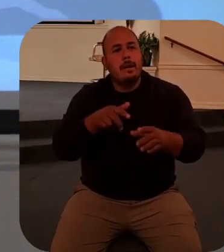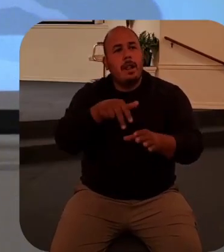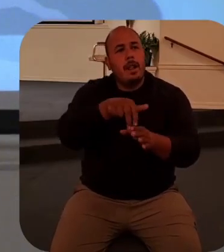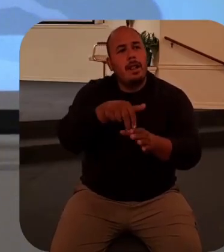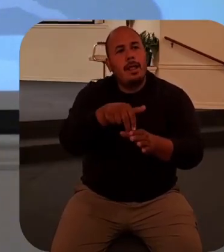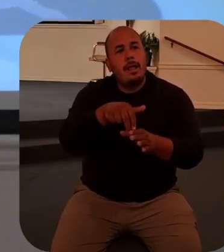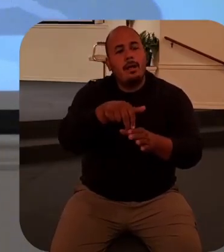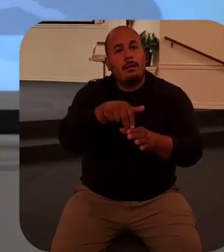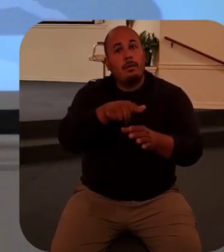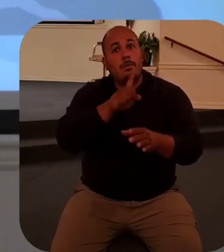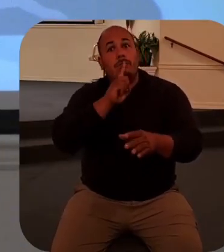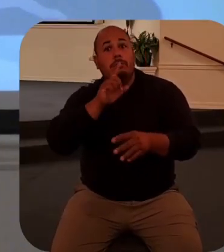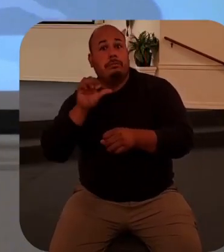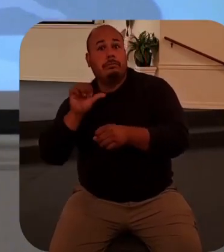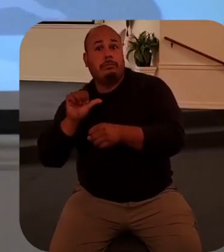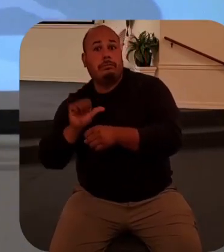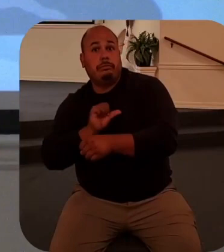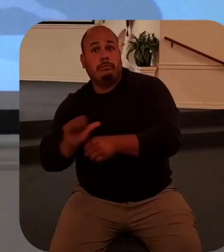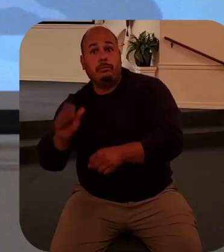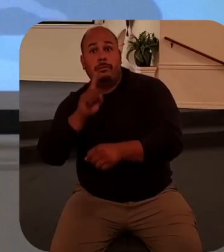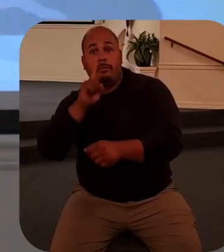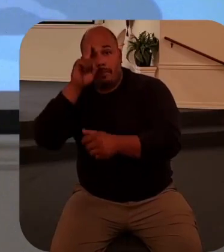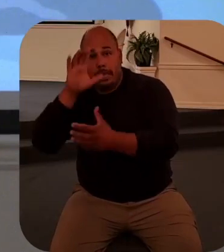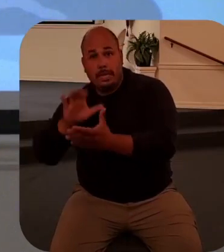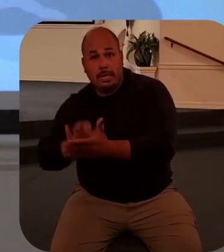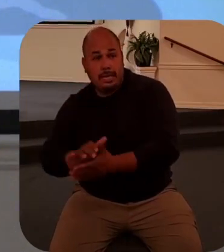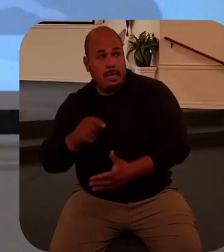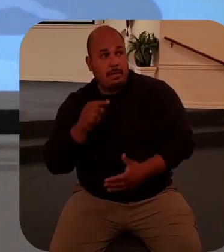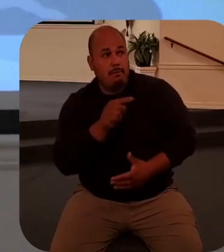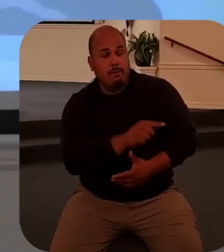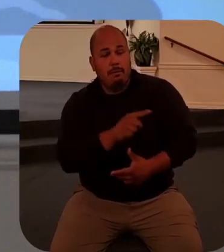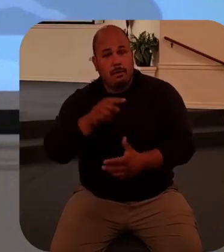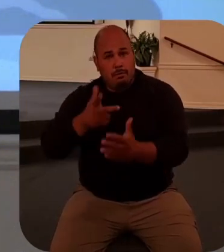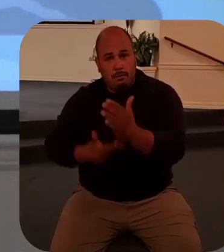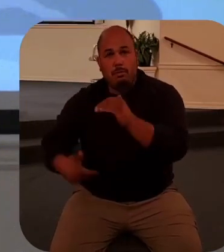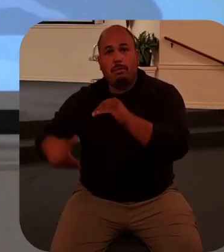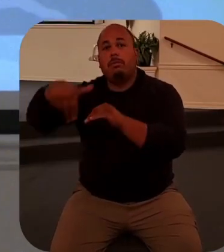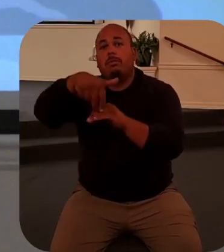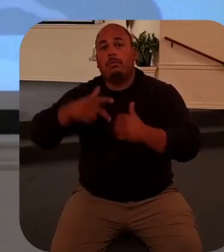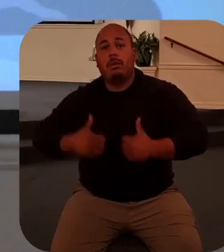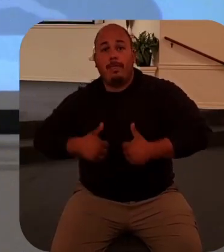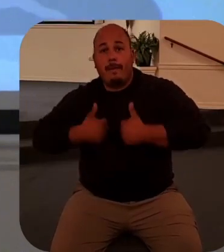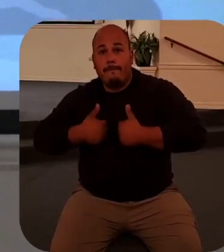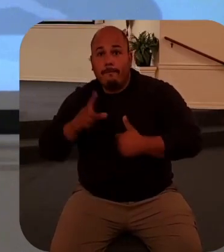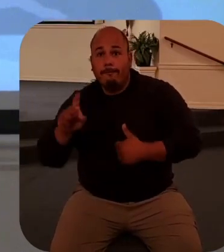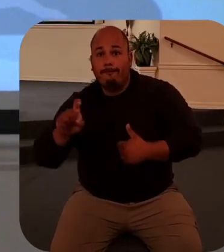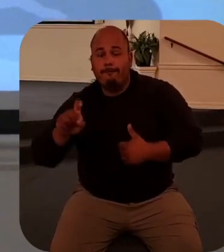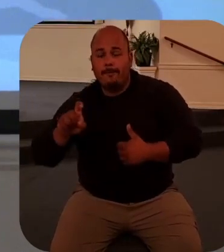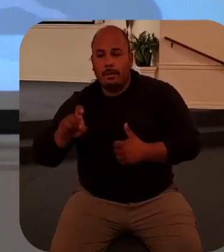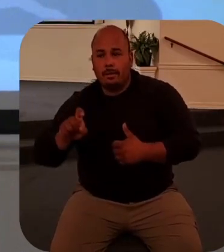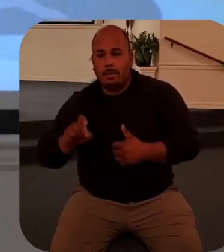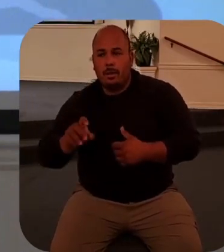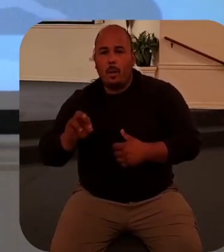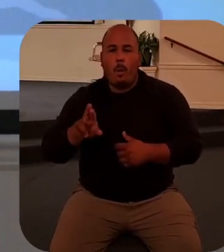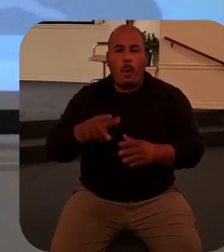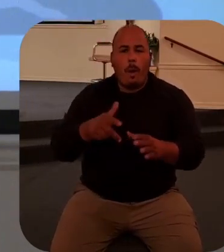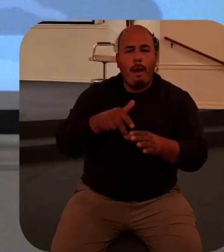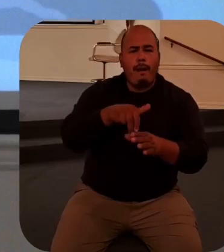did she really believe that Jesus is the resurrection and the life right now